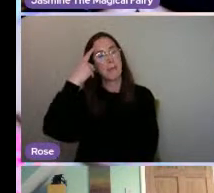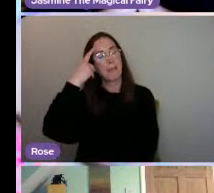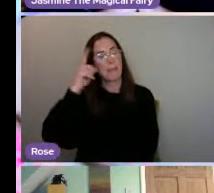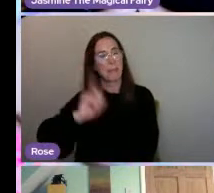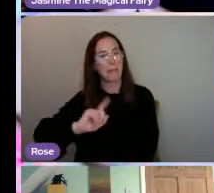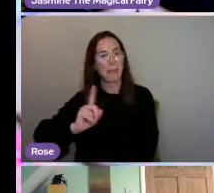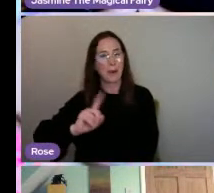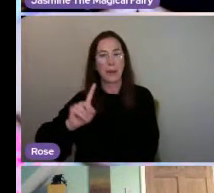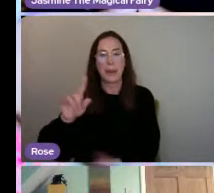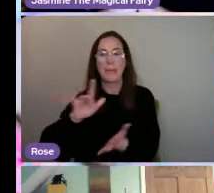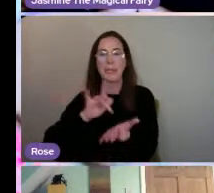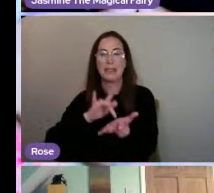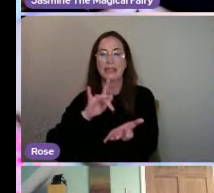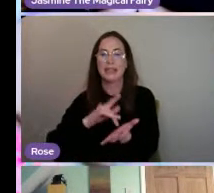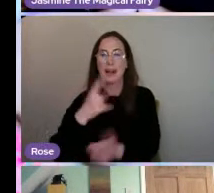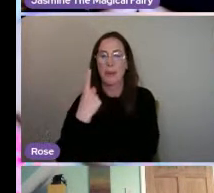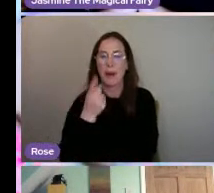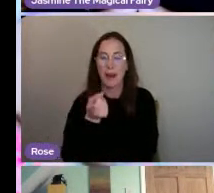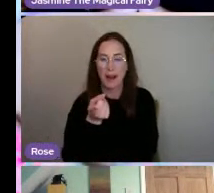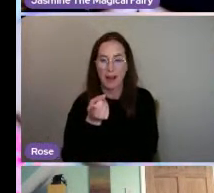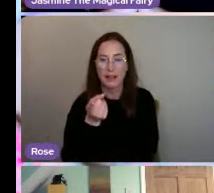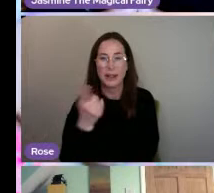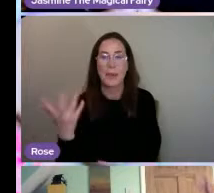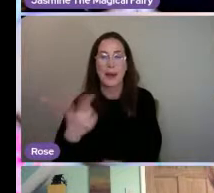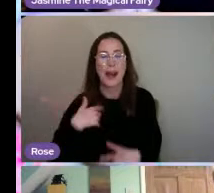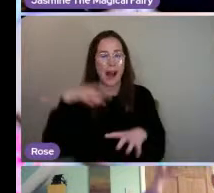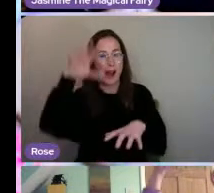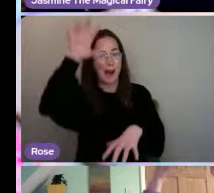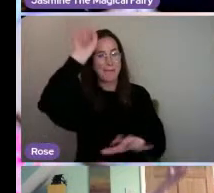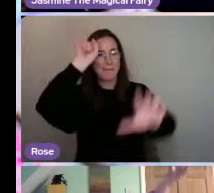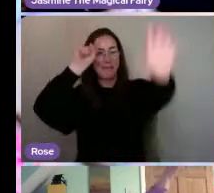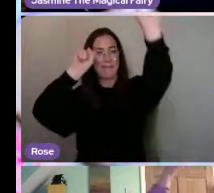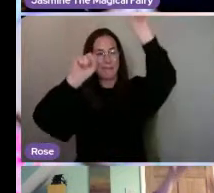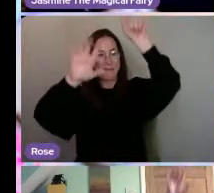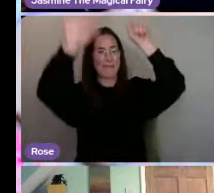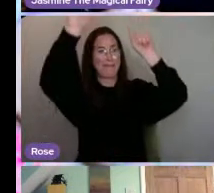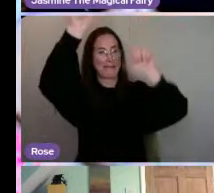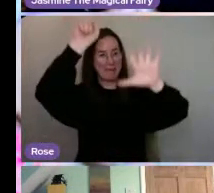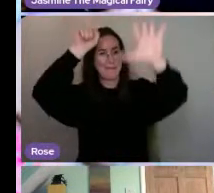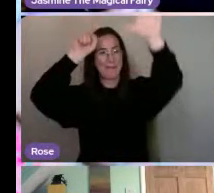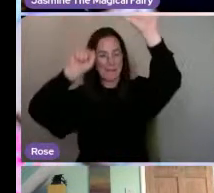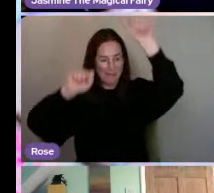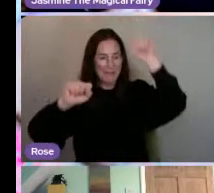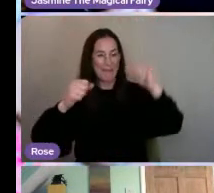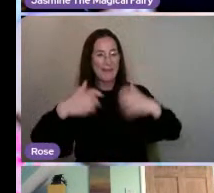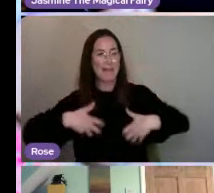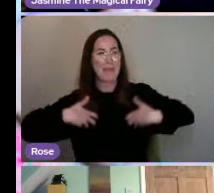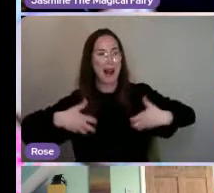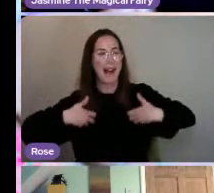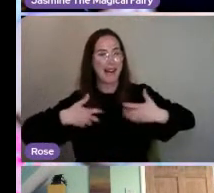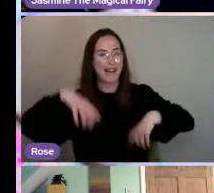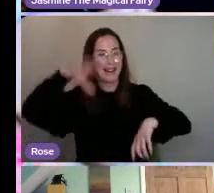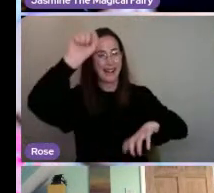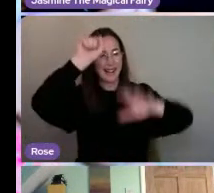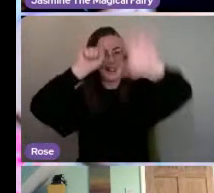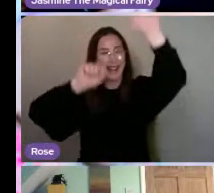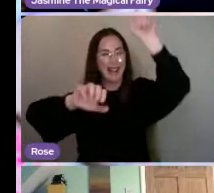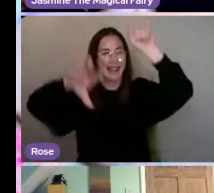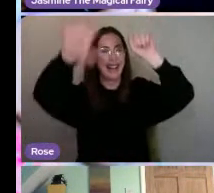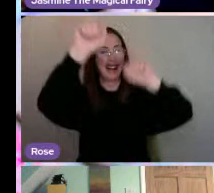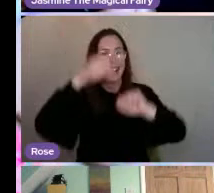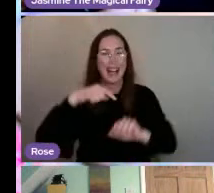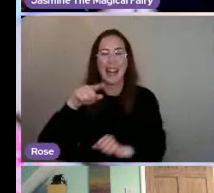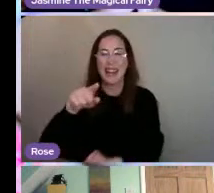the one in the middle where I'm sort of on the monkey bars sort of playing. I'm in the